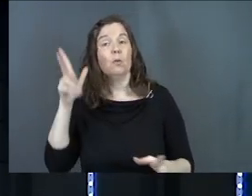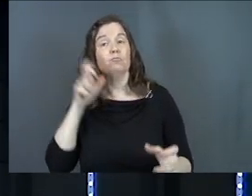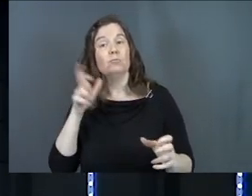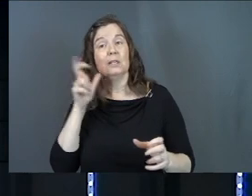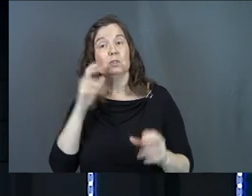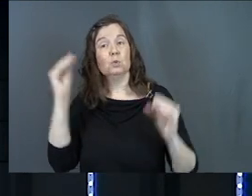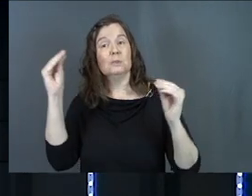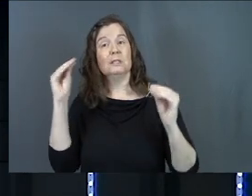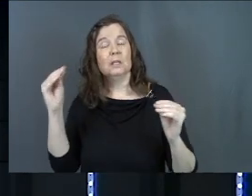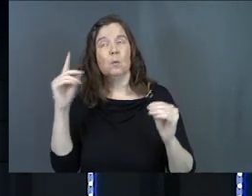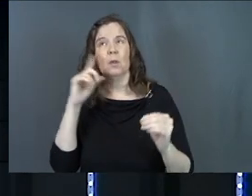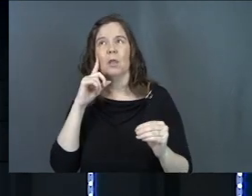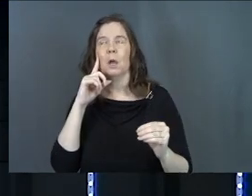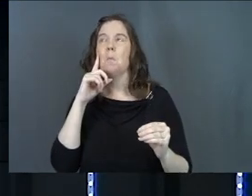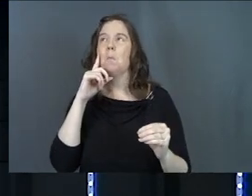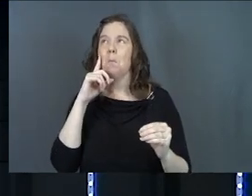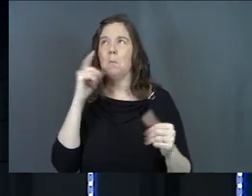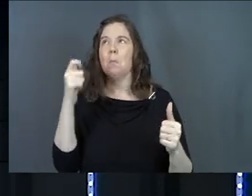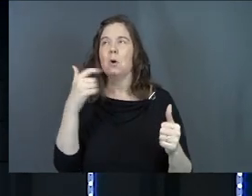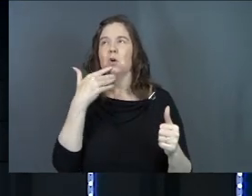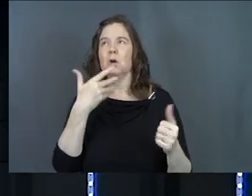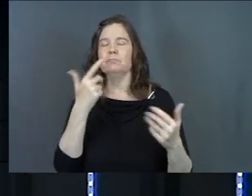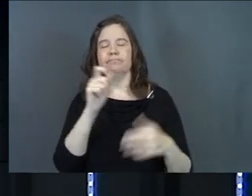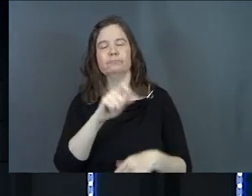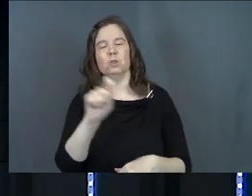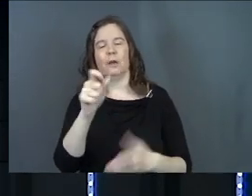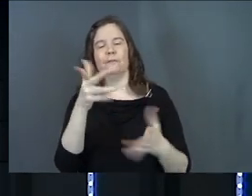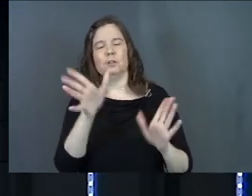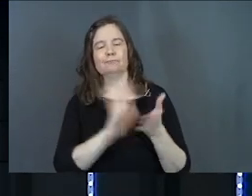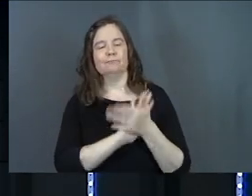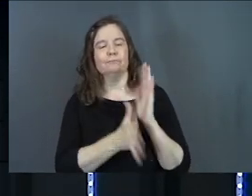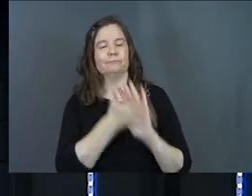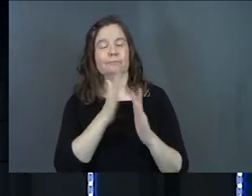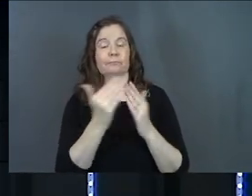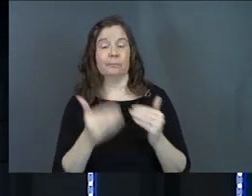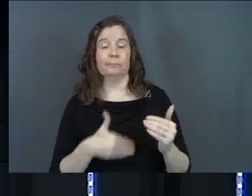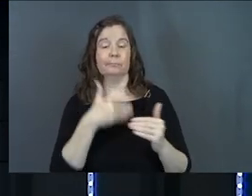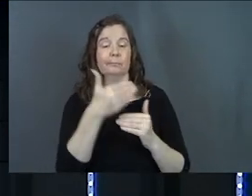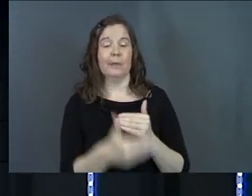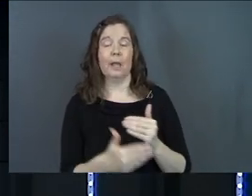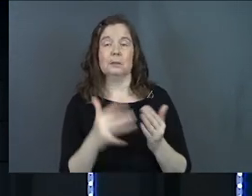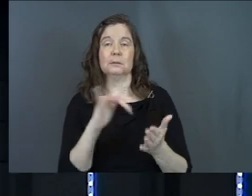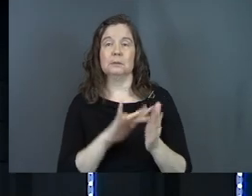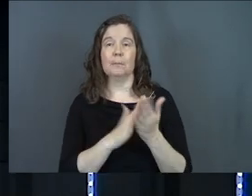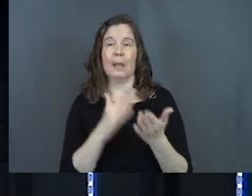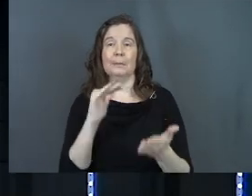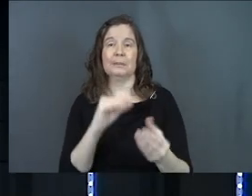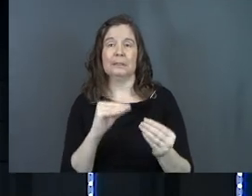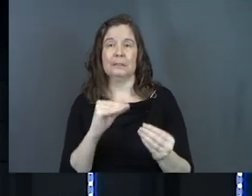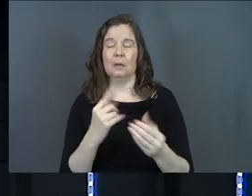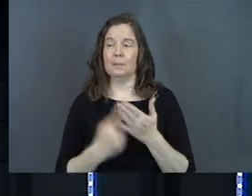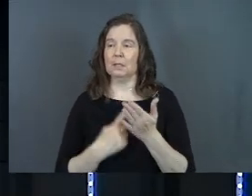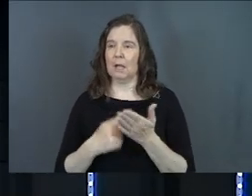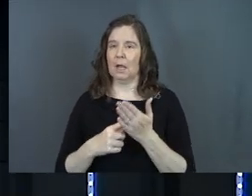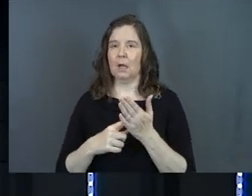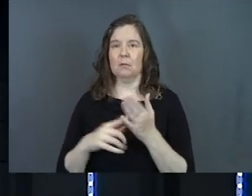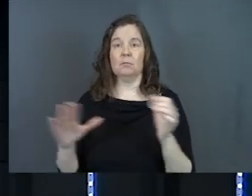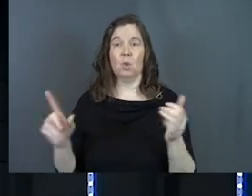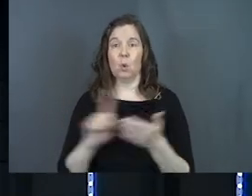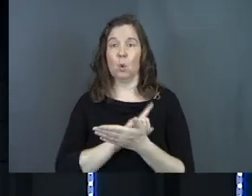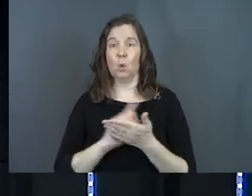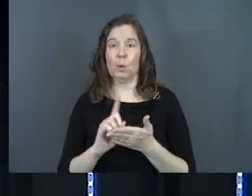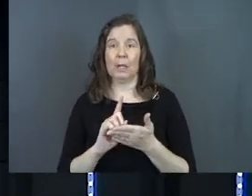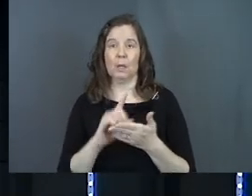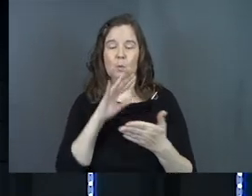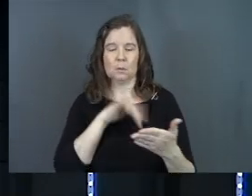listen to a Bible teaching and we think we're done. Box checked. And we'll move on to the next Bible teaching. And sometimes we'll fill our whole